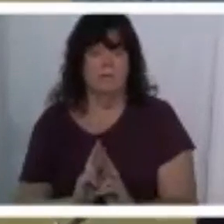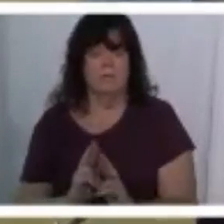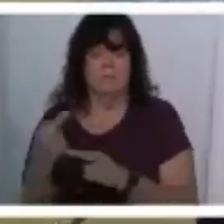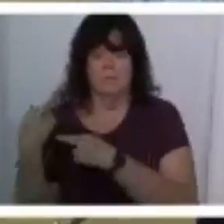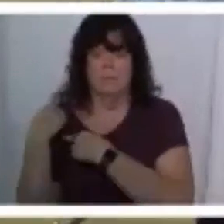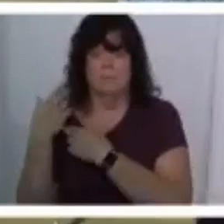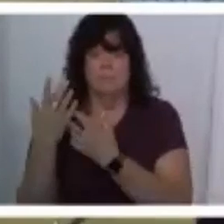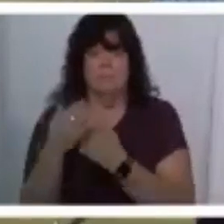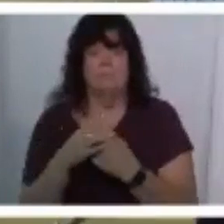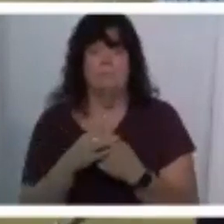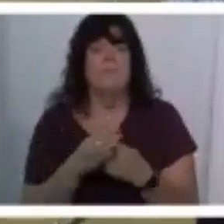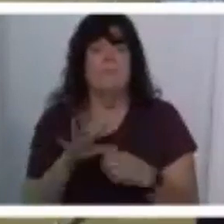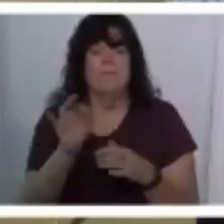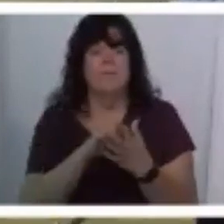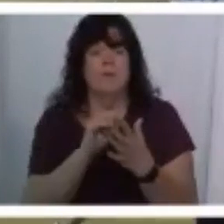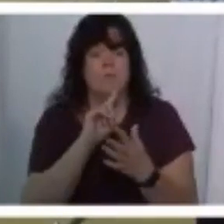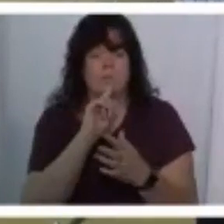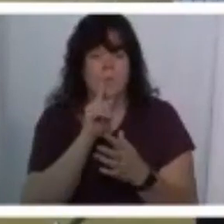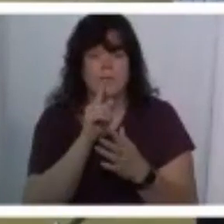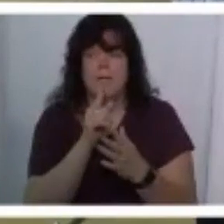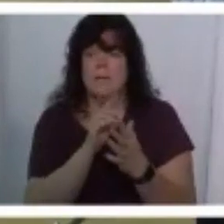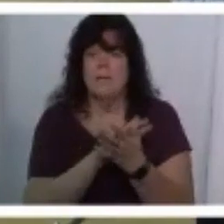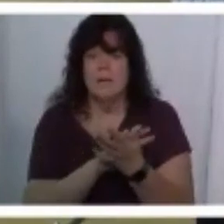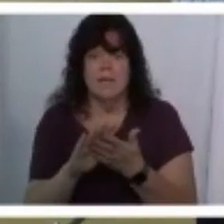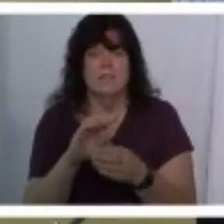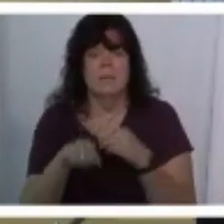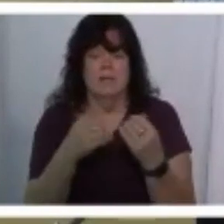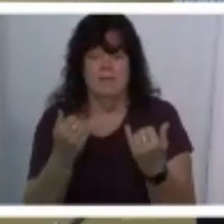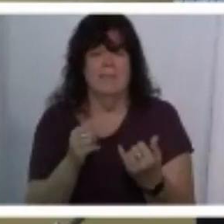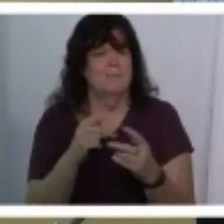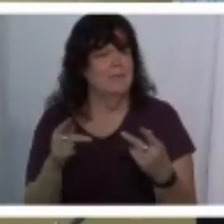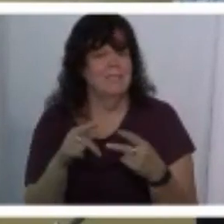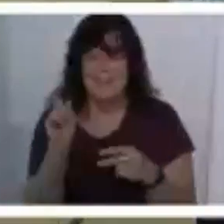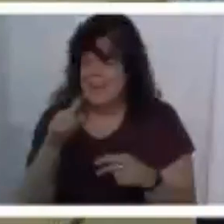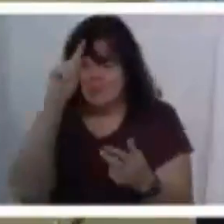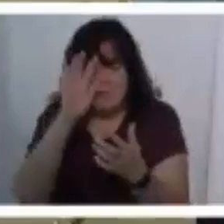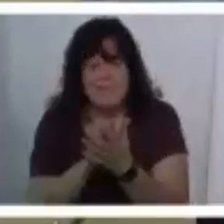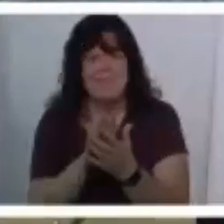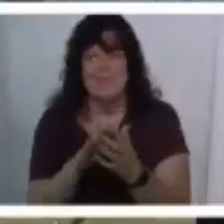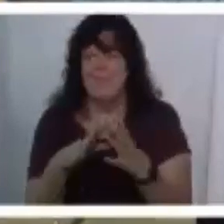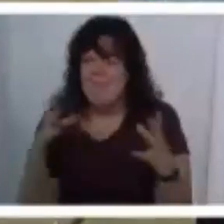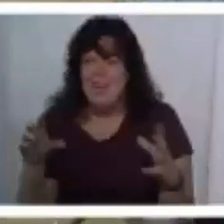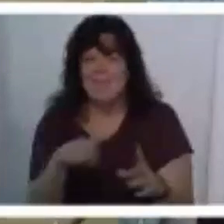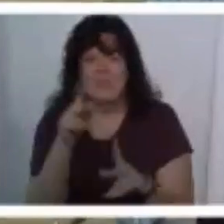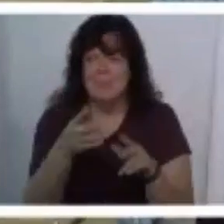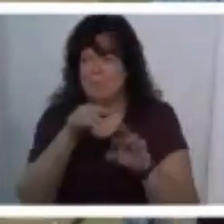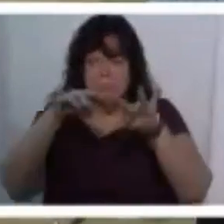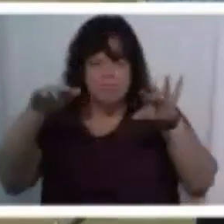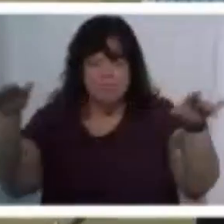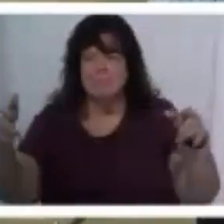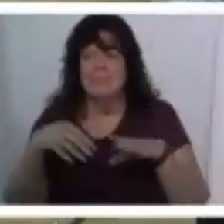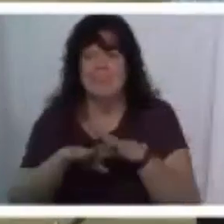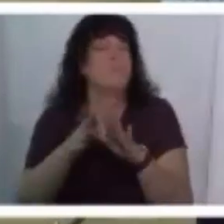think that's what i find so appealing about this place and i gotta believe that there are a lot of other people out there who